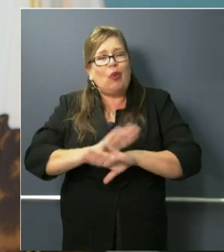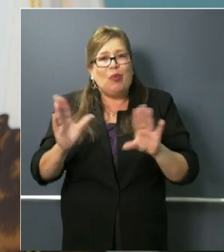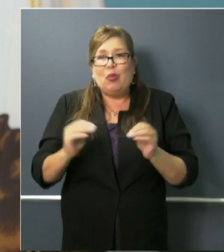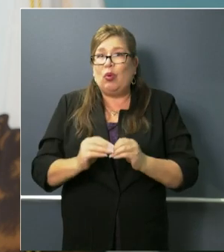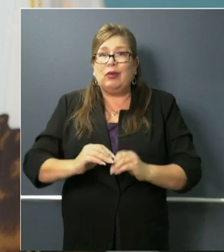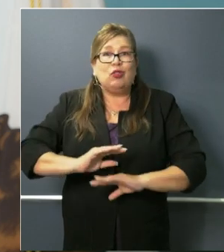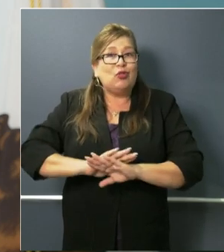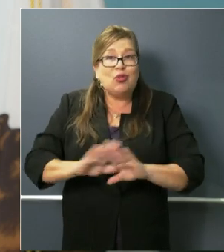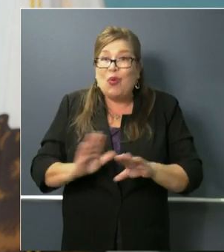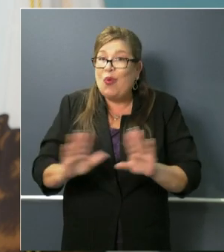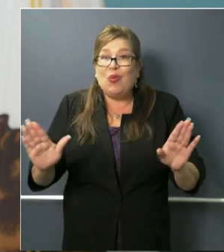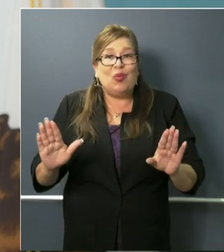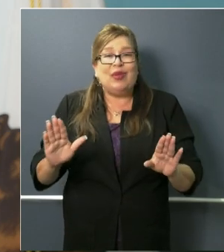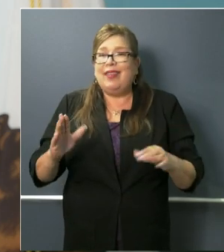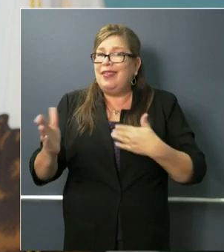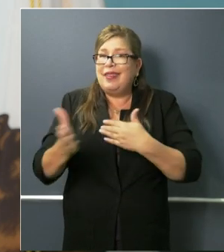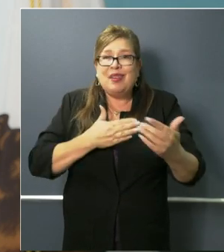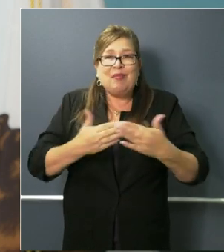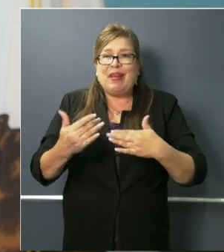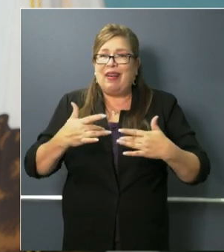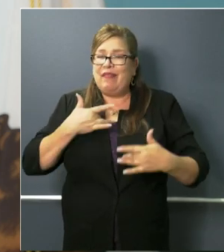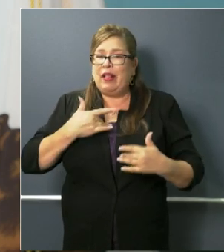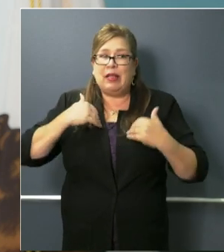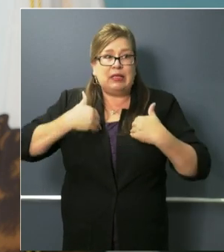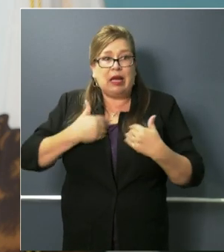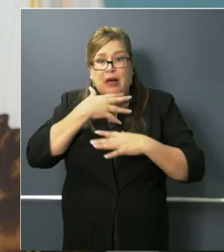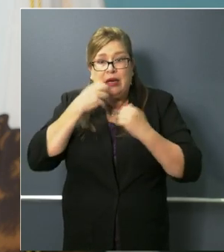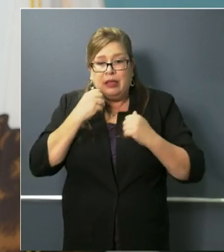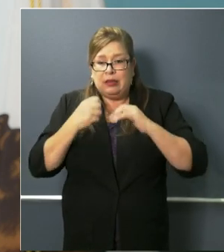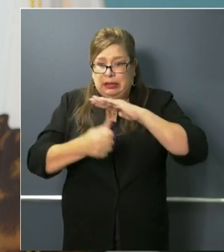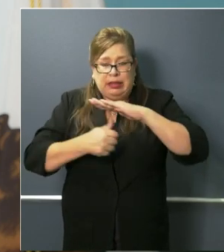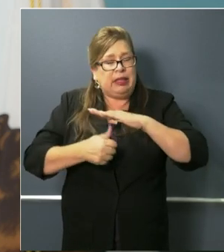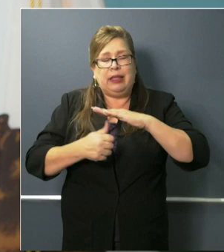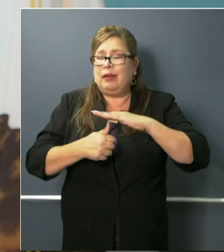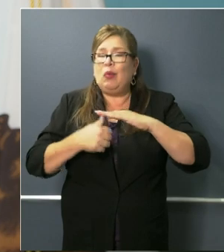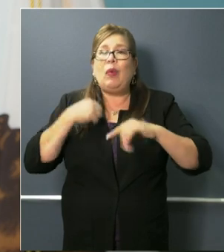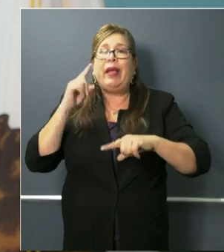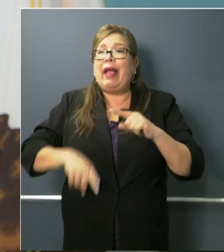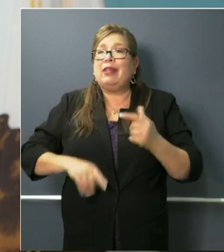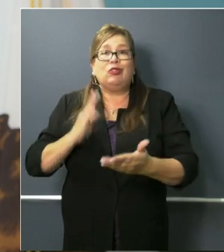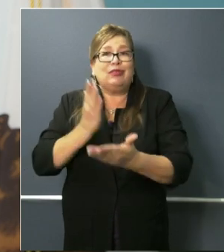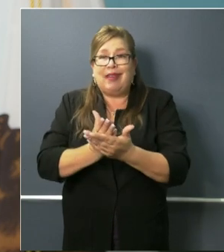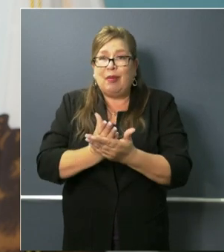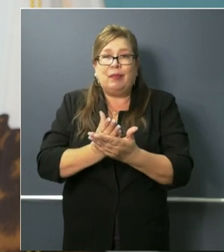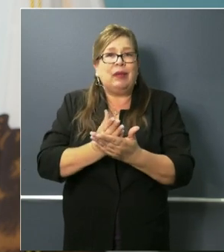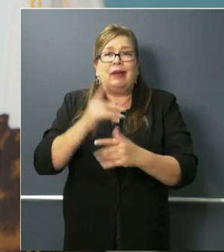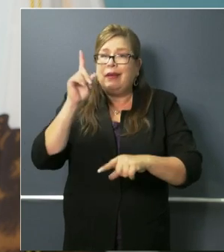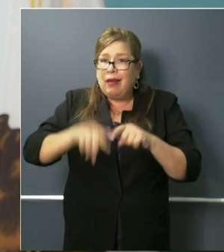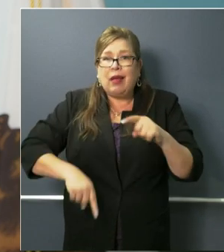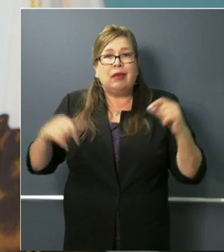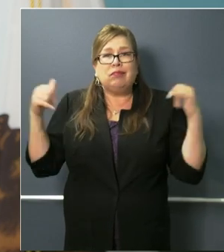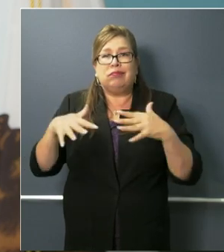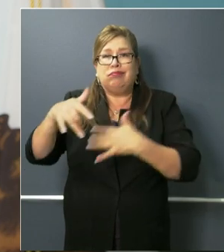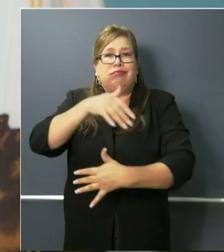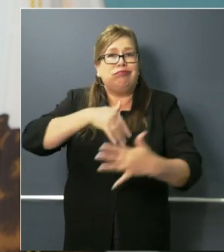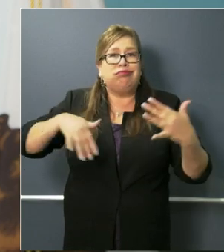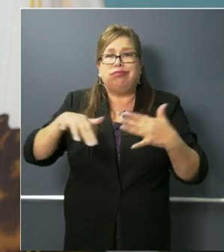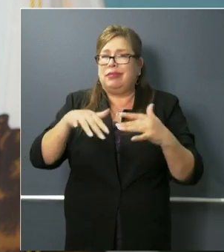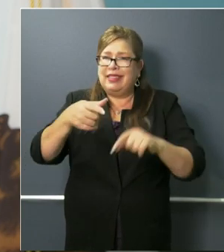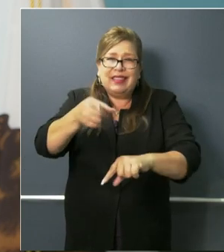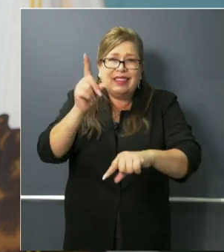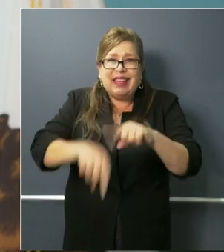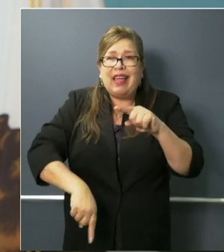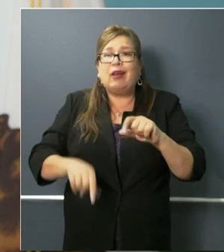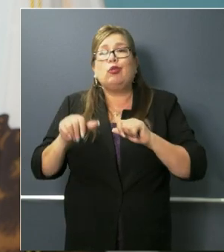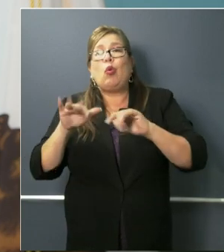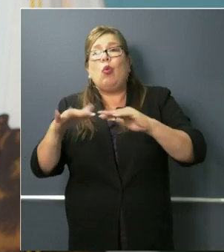cannot allow cabin fever uh to come in. We cannot allow uh people to start congregating again in big queues around